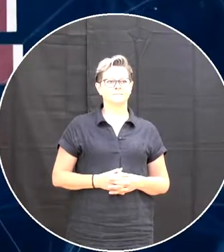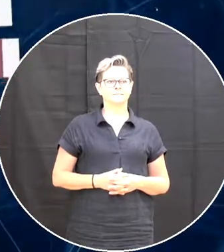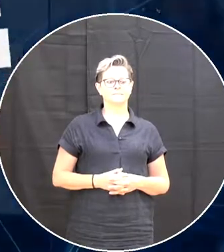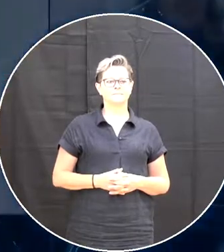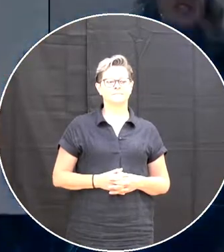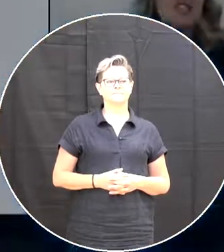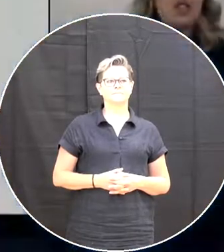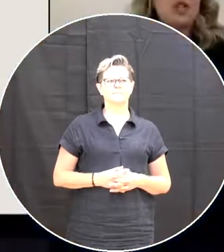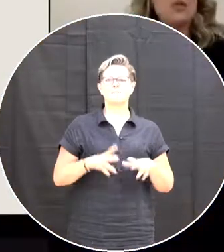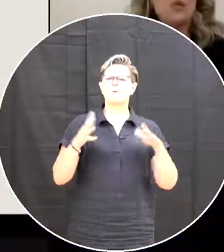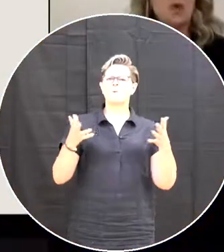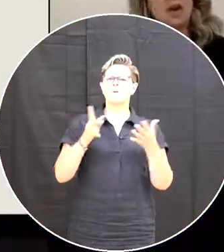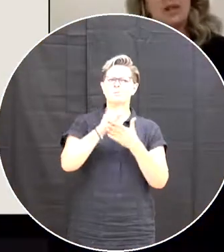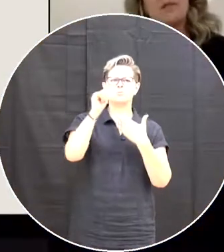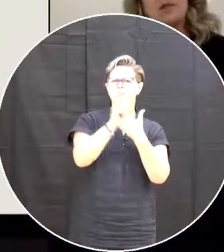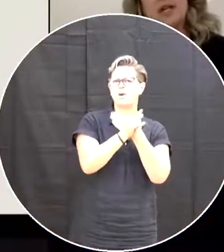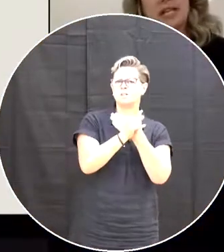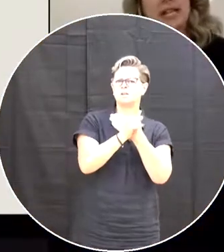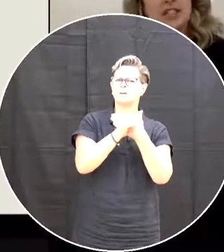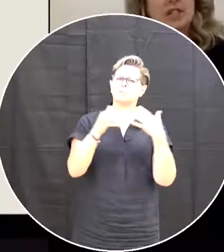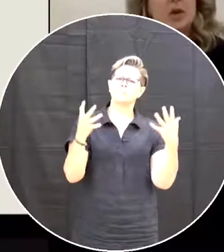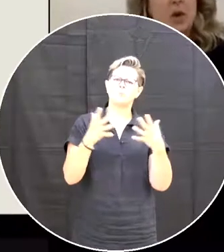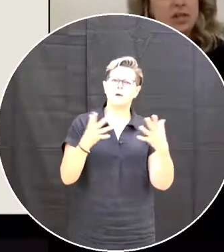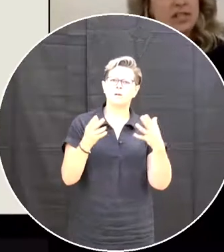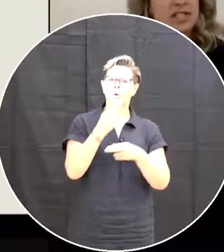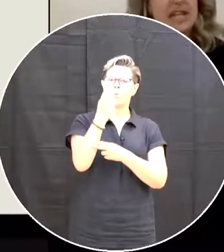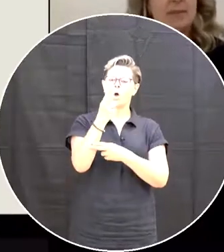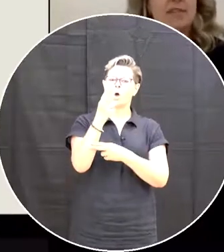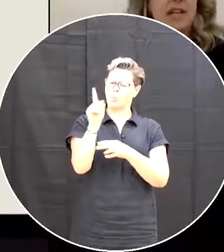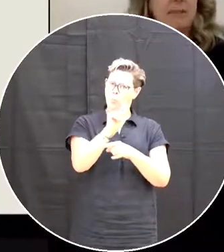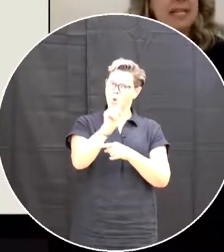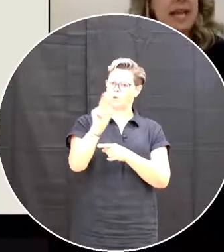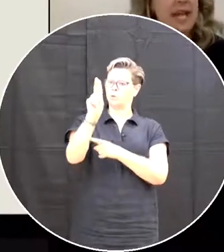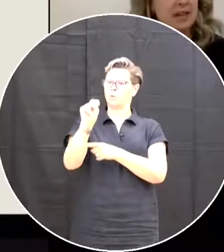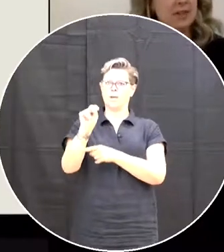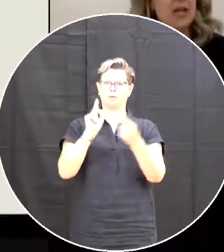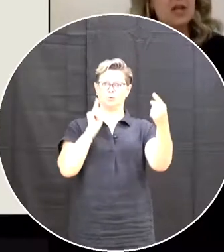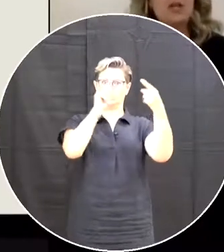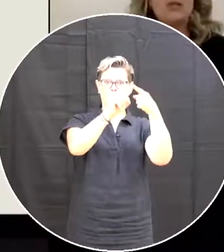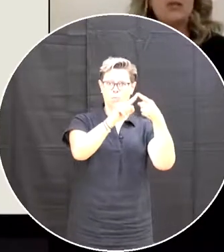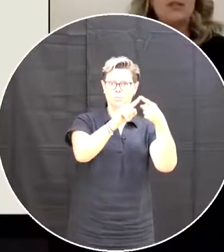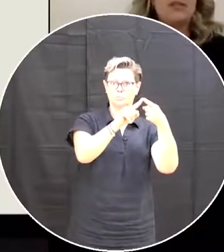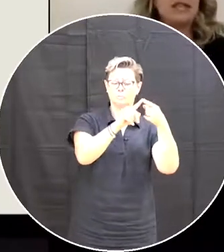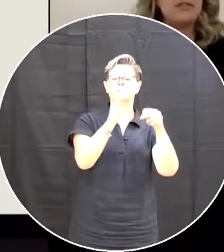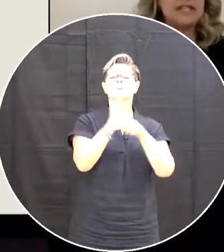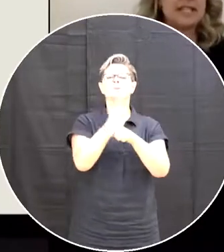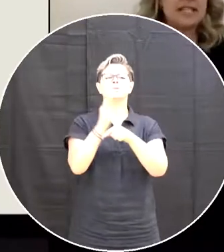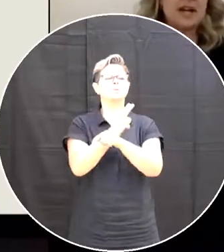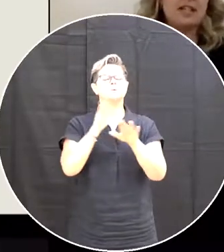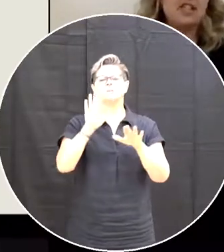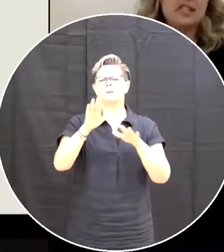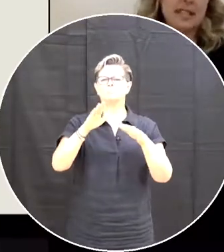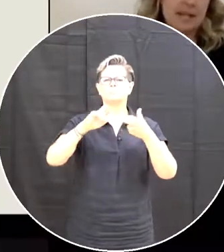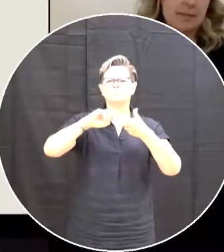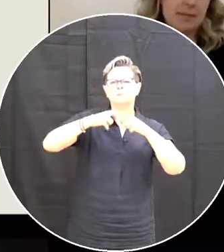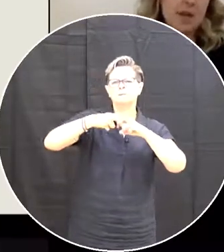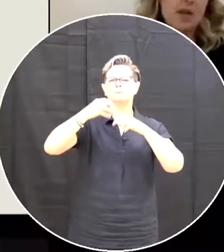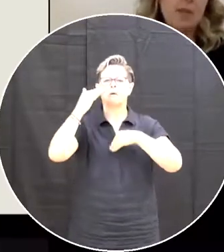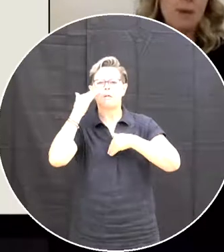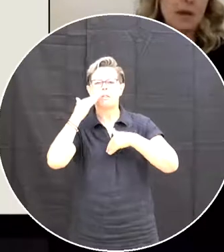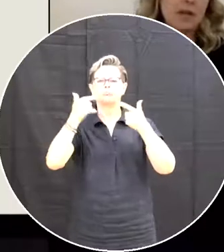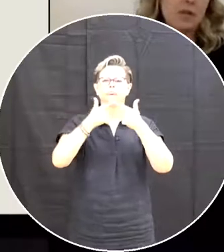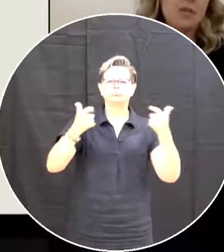Our project is to choose one of the United Nations goals For sustainable development And using their physics knowledge to date